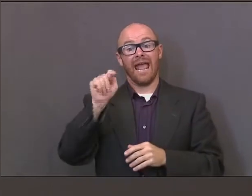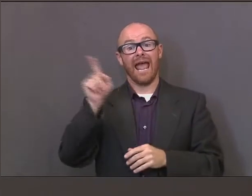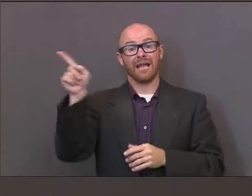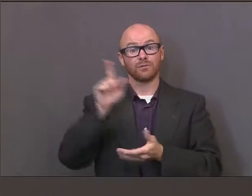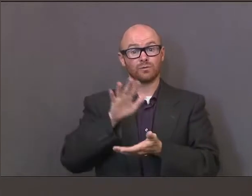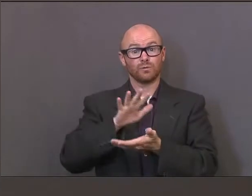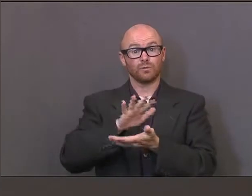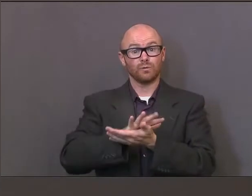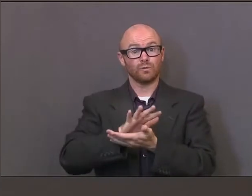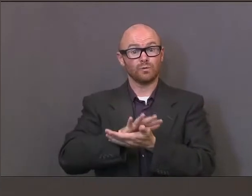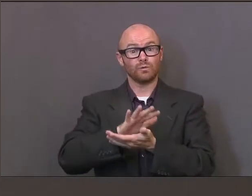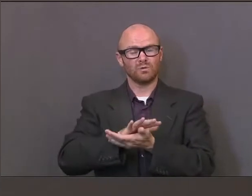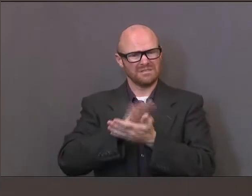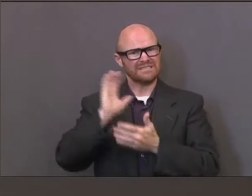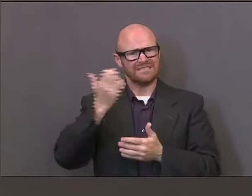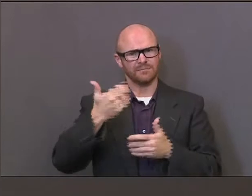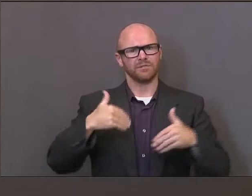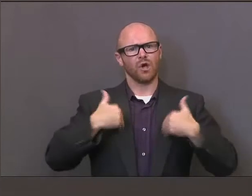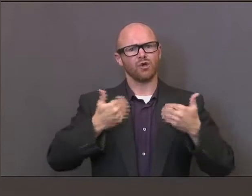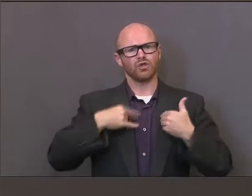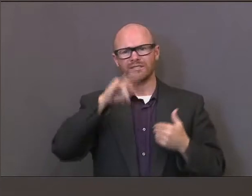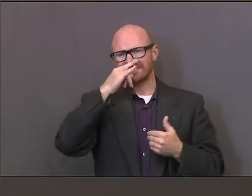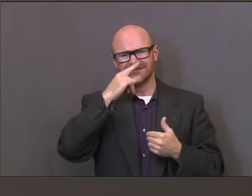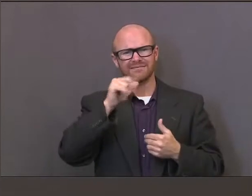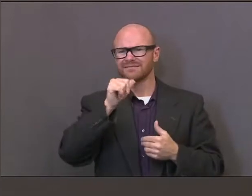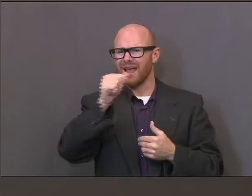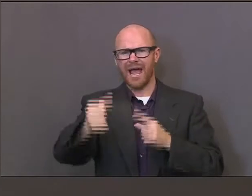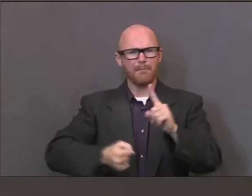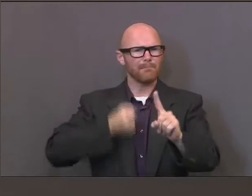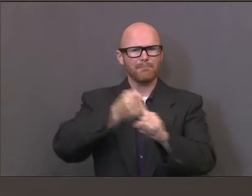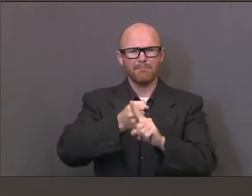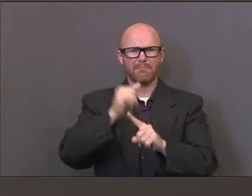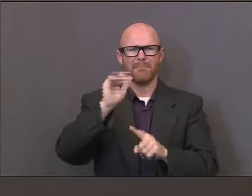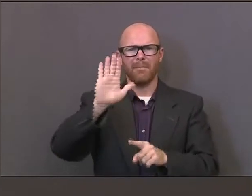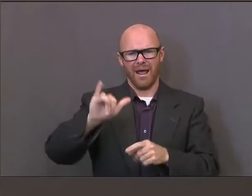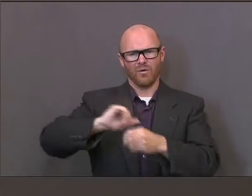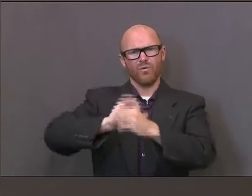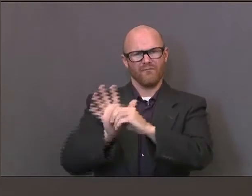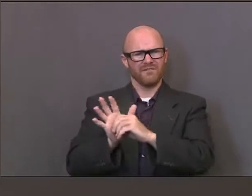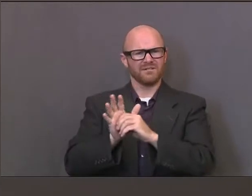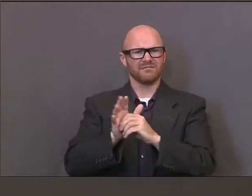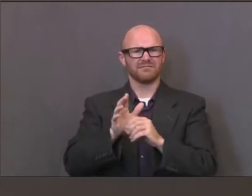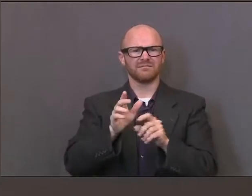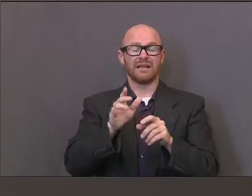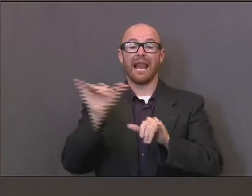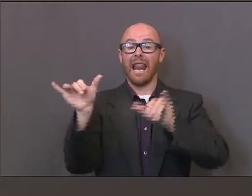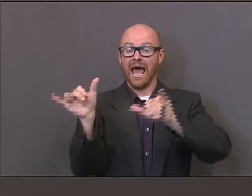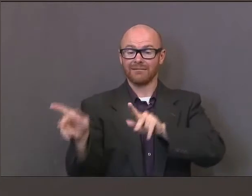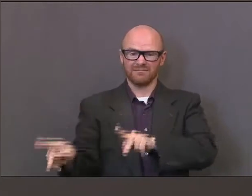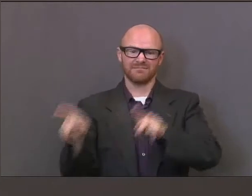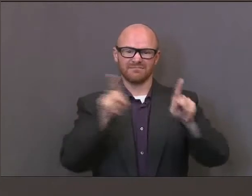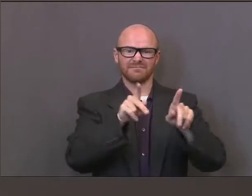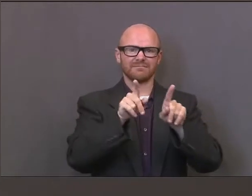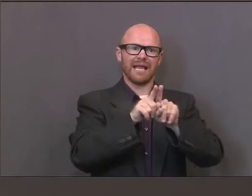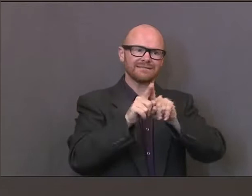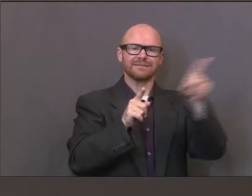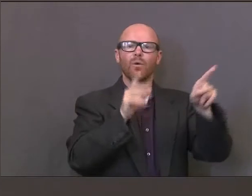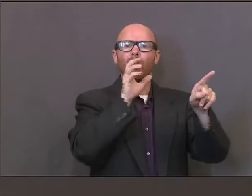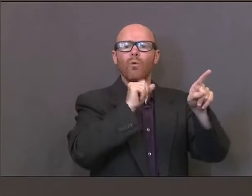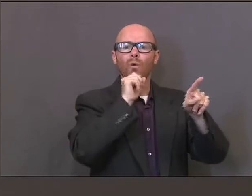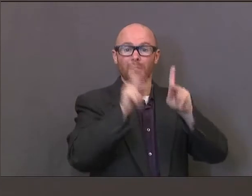based on the data we have now as far as getting sick, and the reaction is more severe to those who are older.